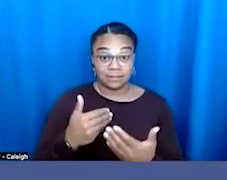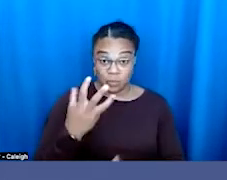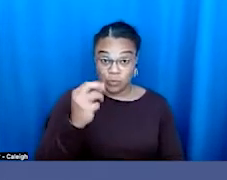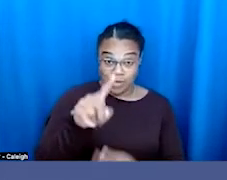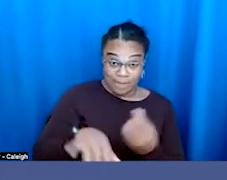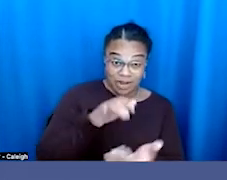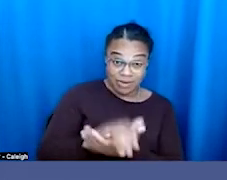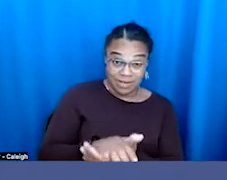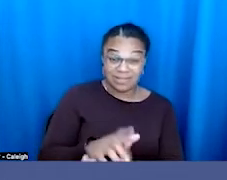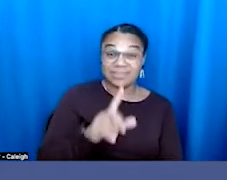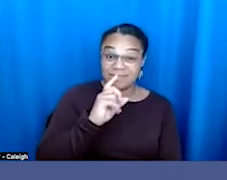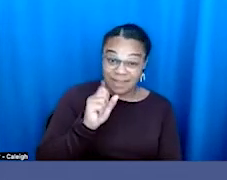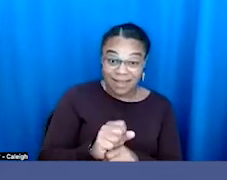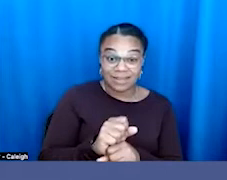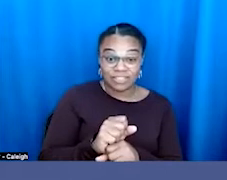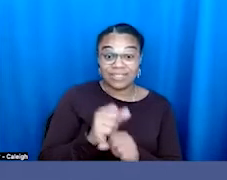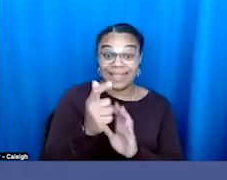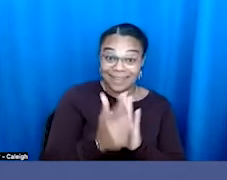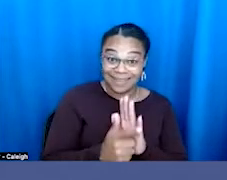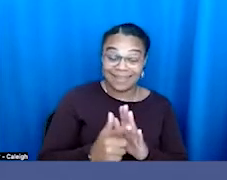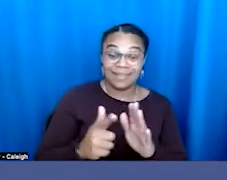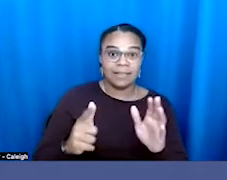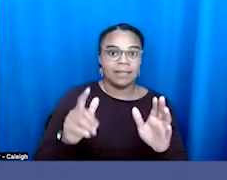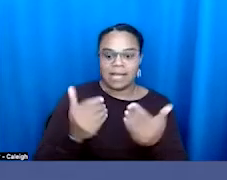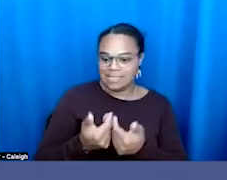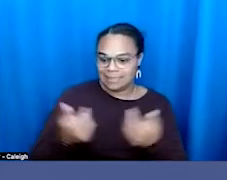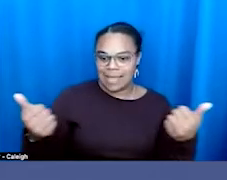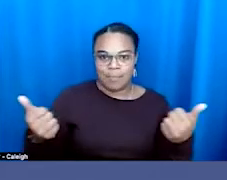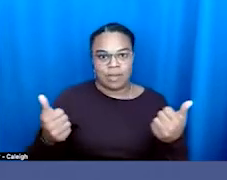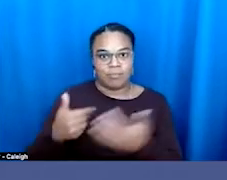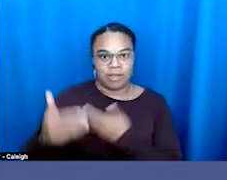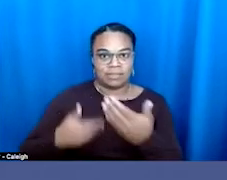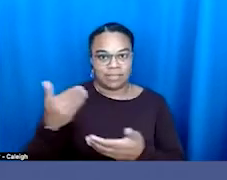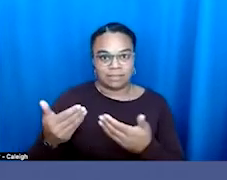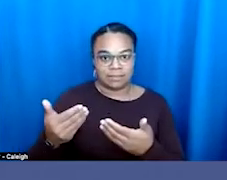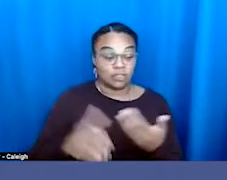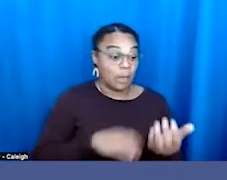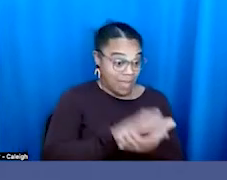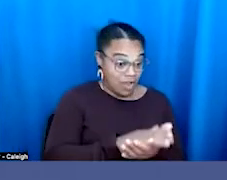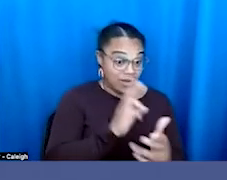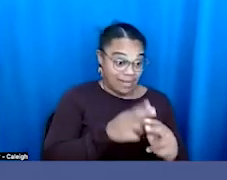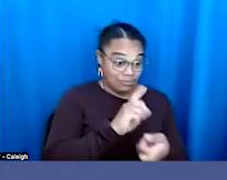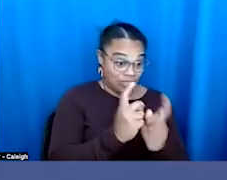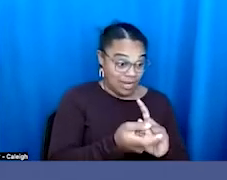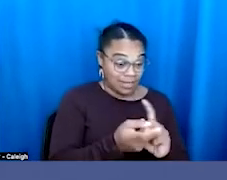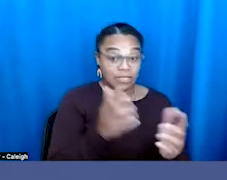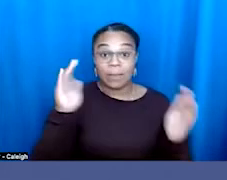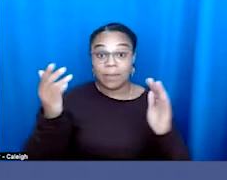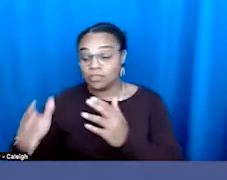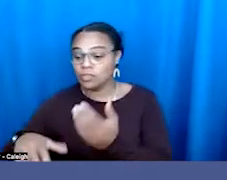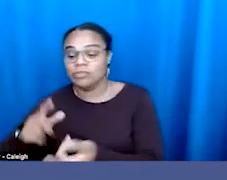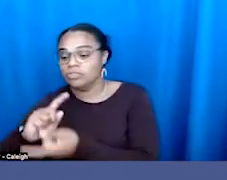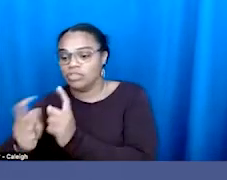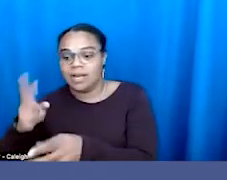is actually legally a totally separate process than the name change process that anyone else goes through. If you change your name for any other reason,